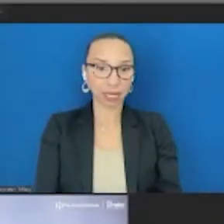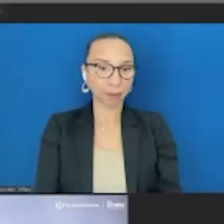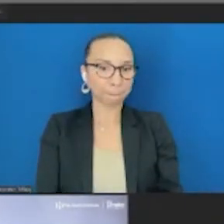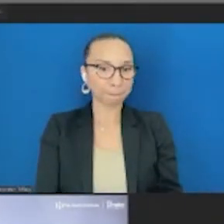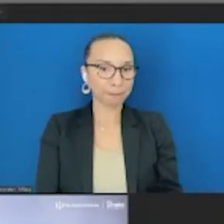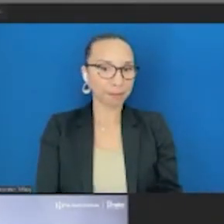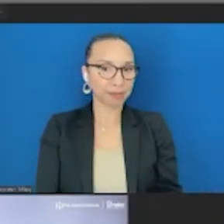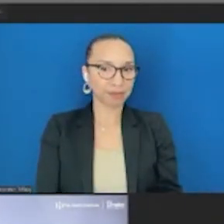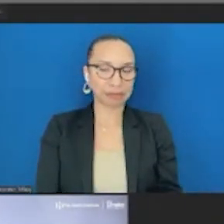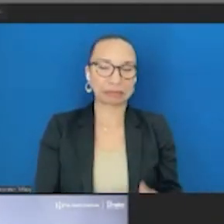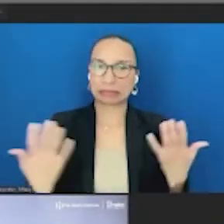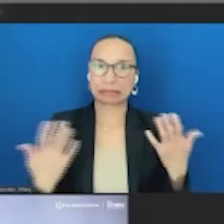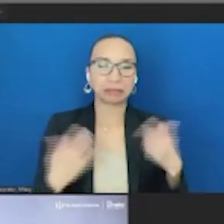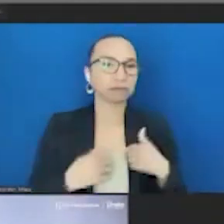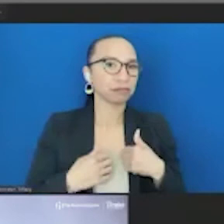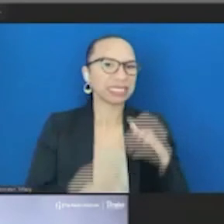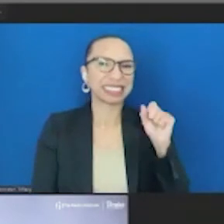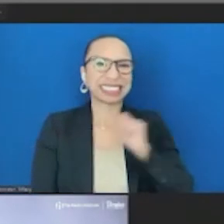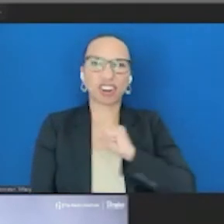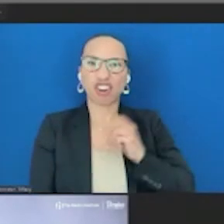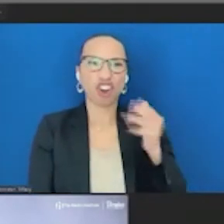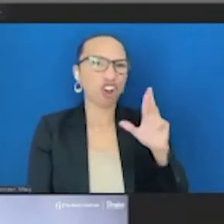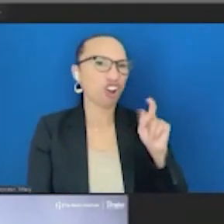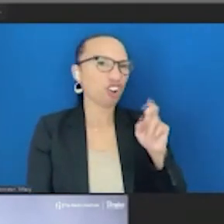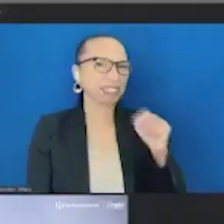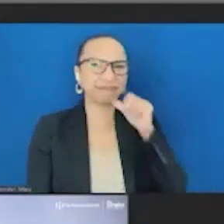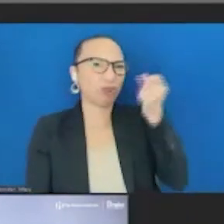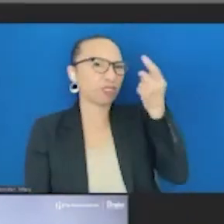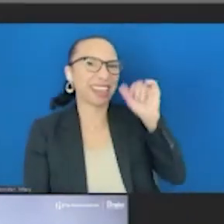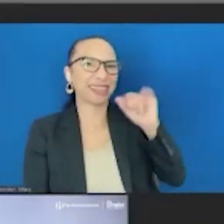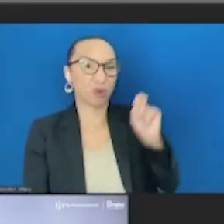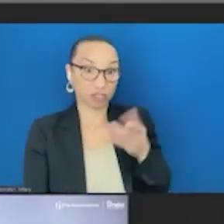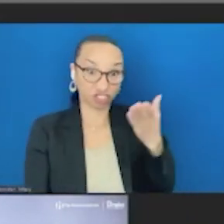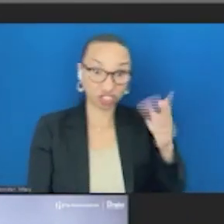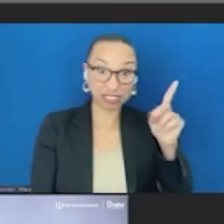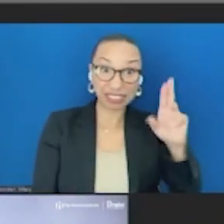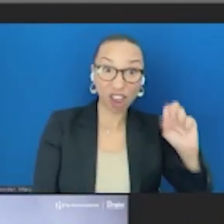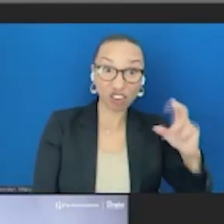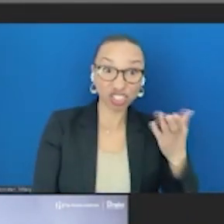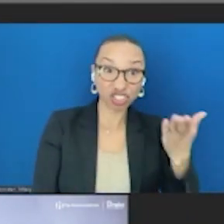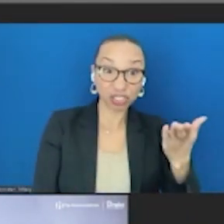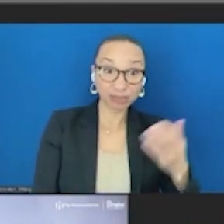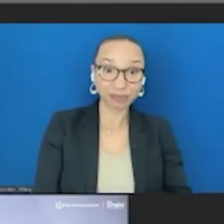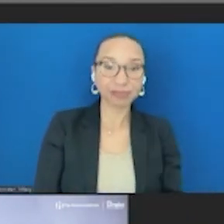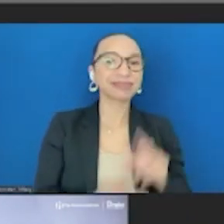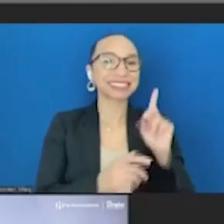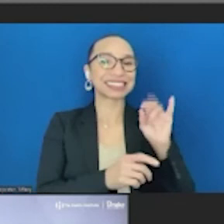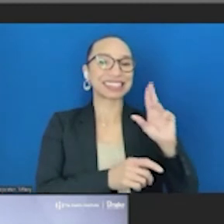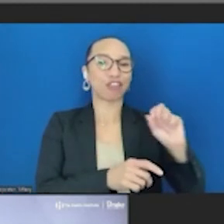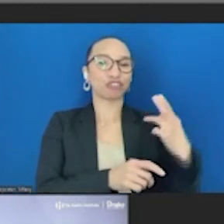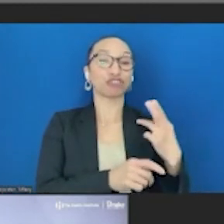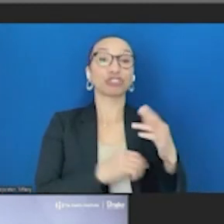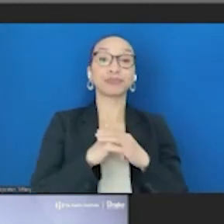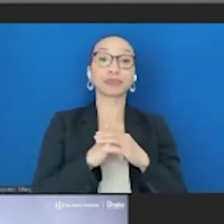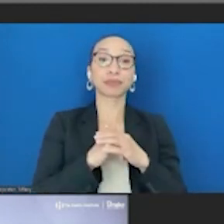I'm sorry, Darius, maybe you, I don't understand that question. I can repeat it. question is, can we assume that